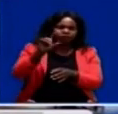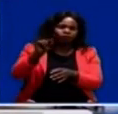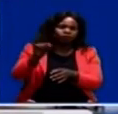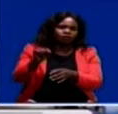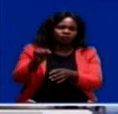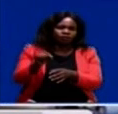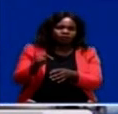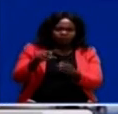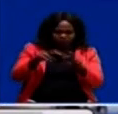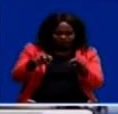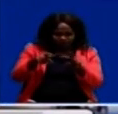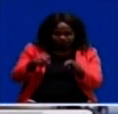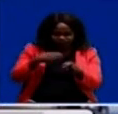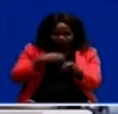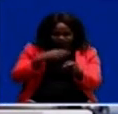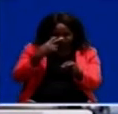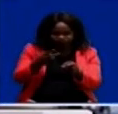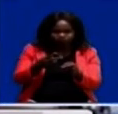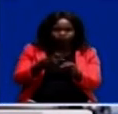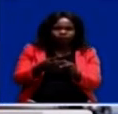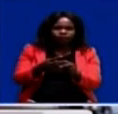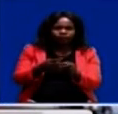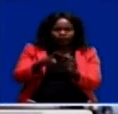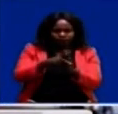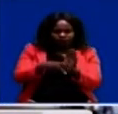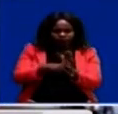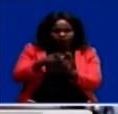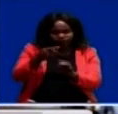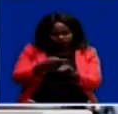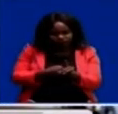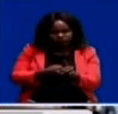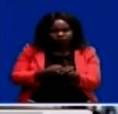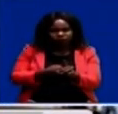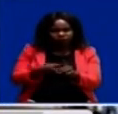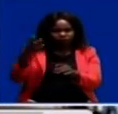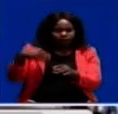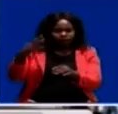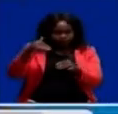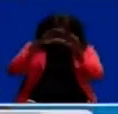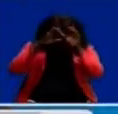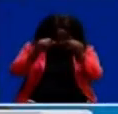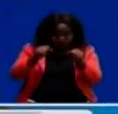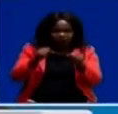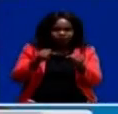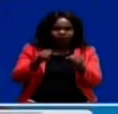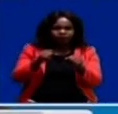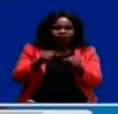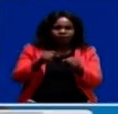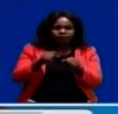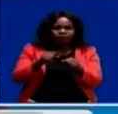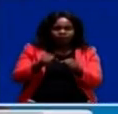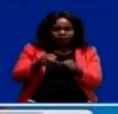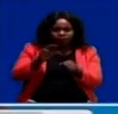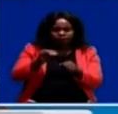The investigation had focused principally on benefits received from former president of the Asian Football Confederation, Mohamed